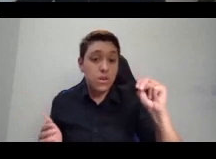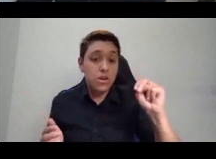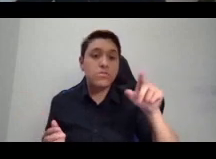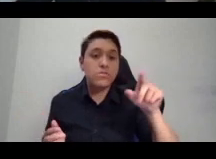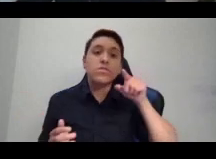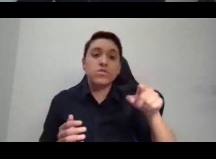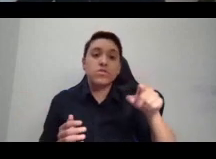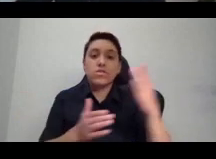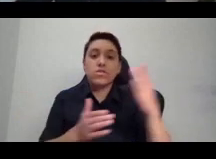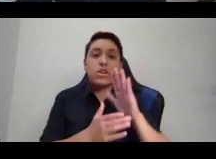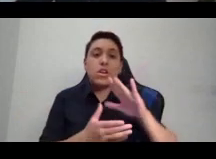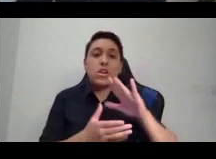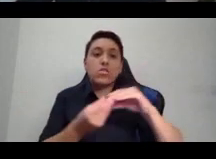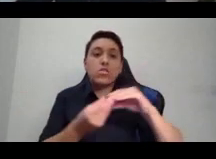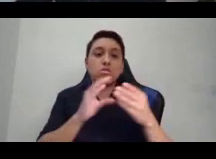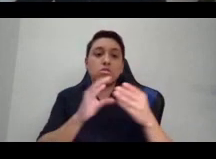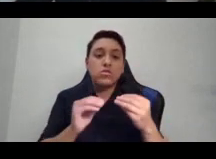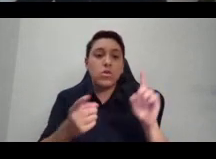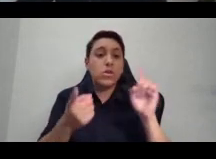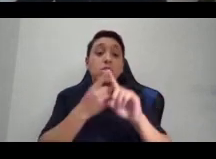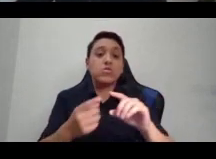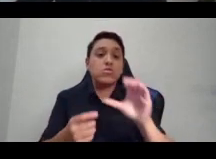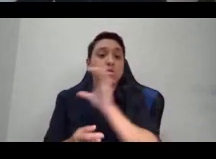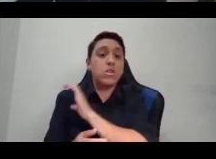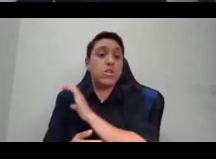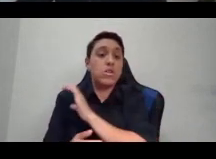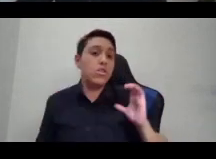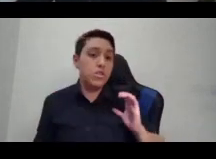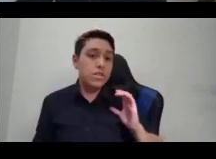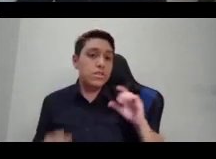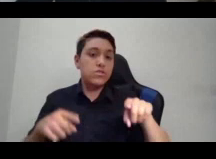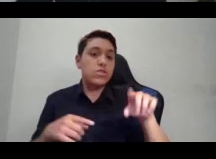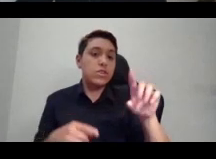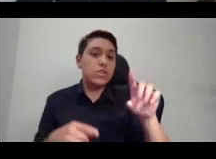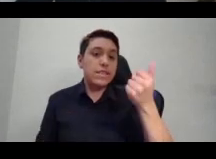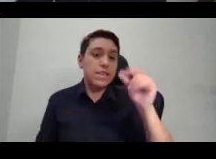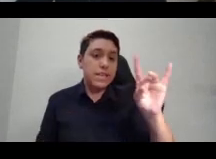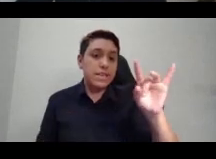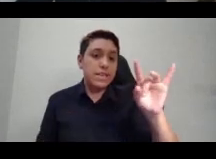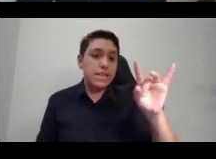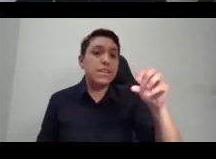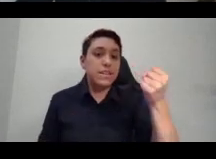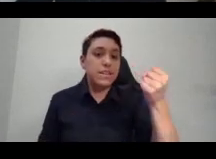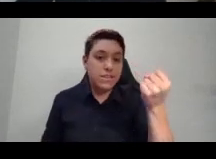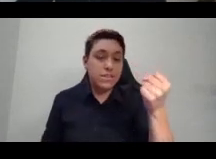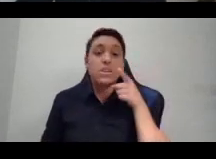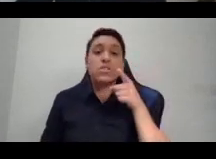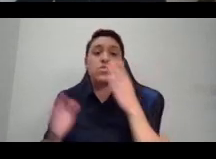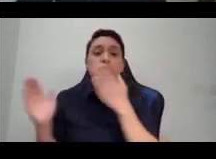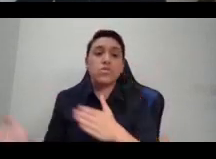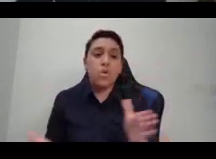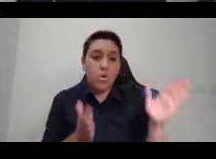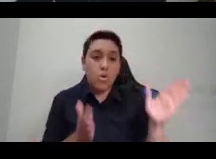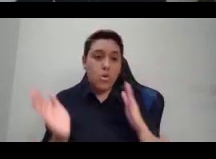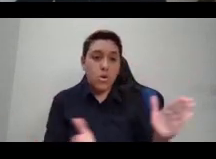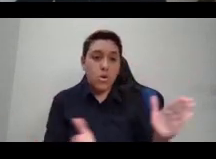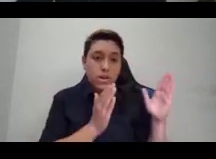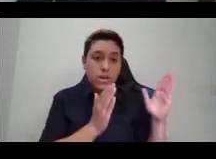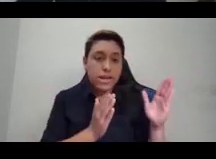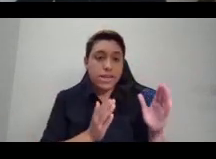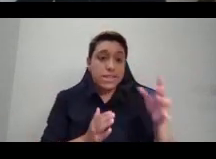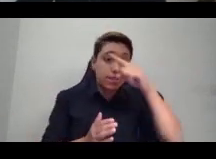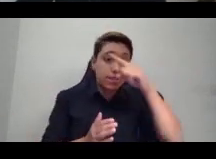1880s, I believe. She did, she organized black women to go to testify before